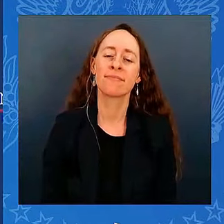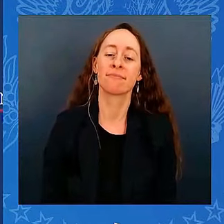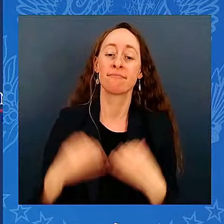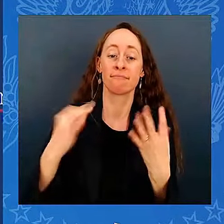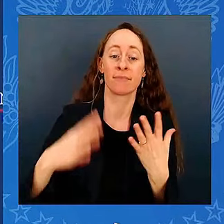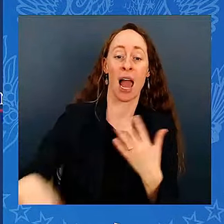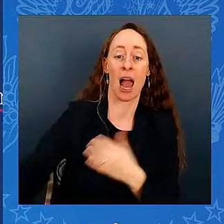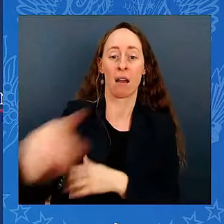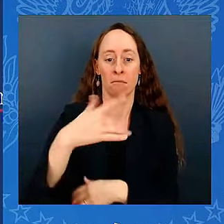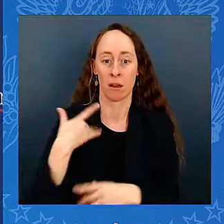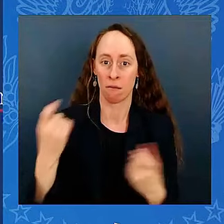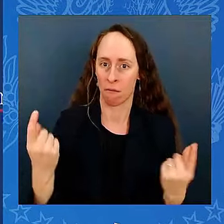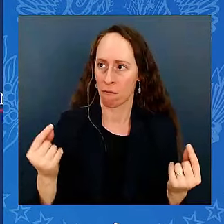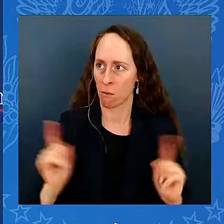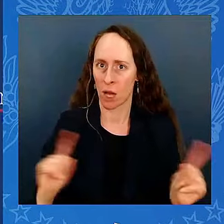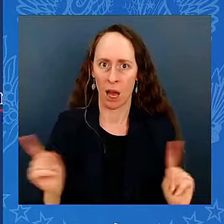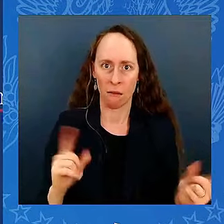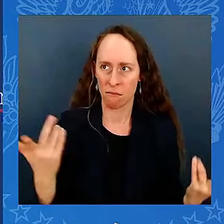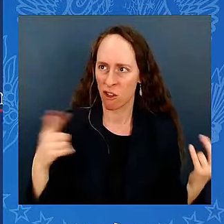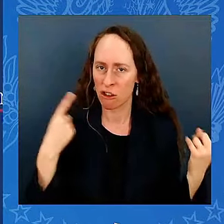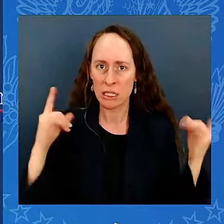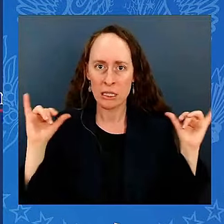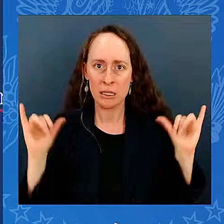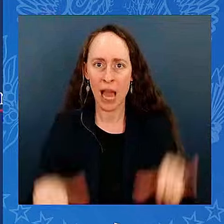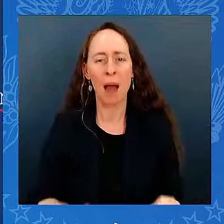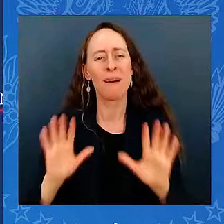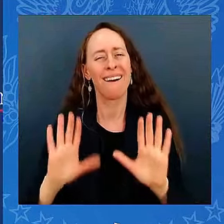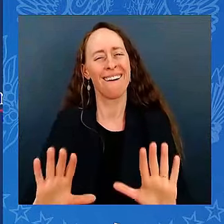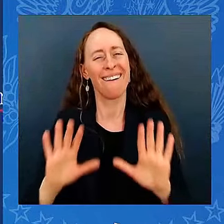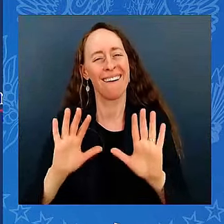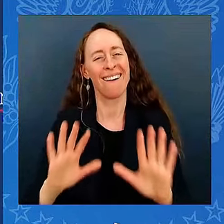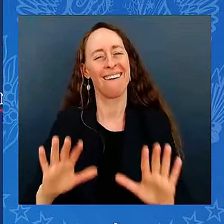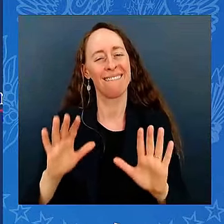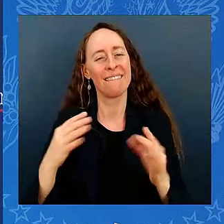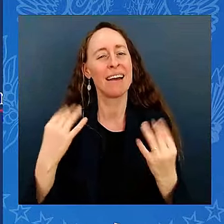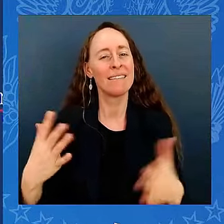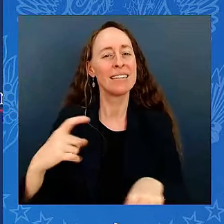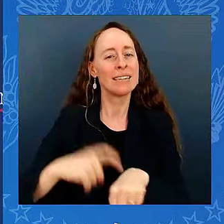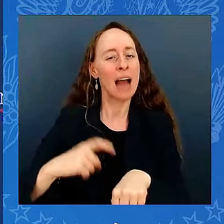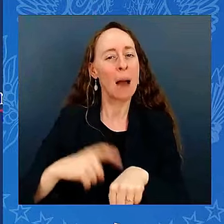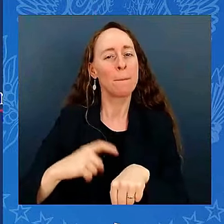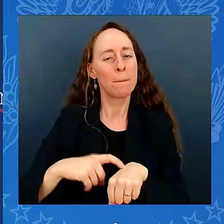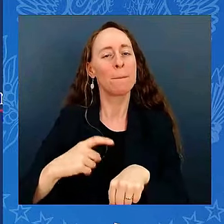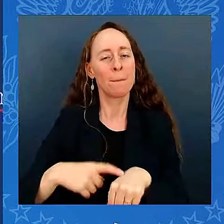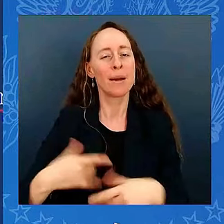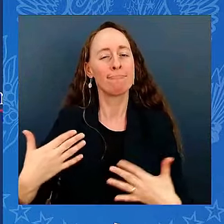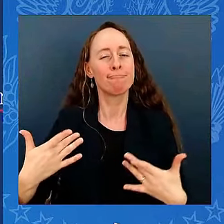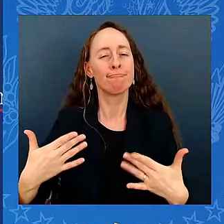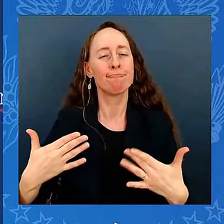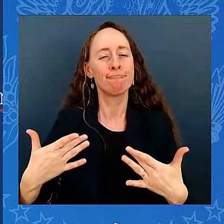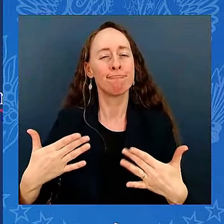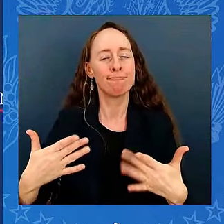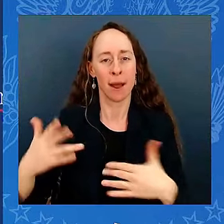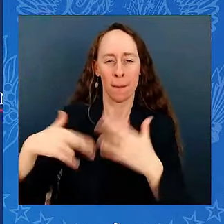You've got to build the factories first. And these factories are finally built. We'll have tens of thousands of jobs